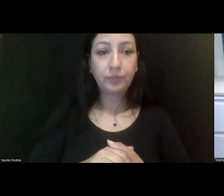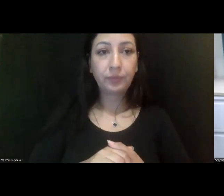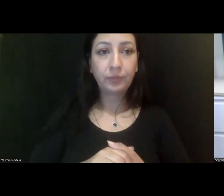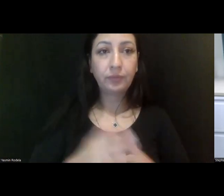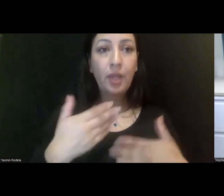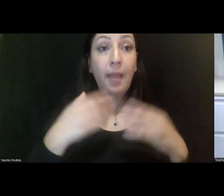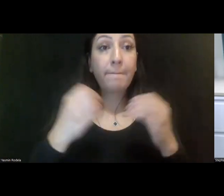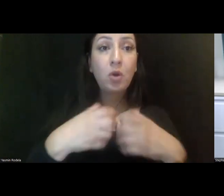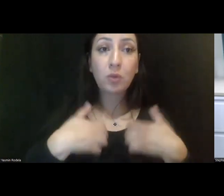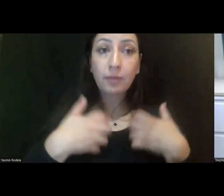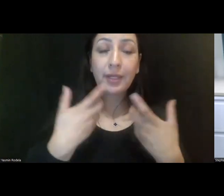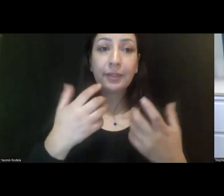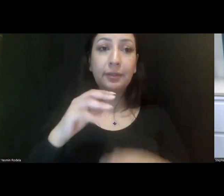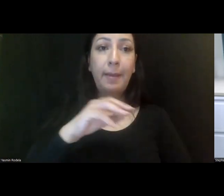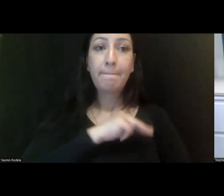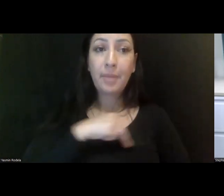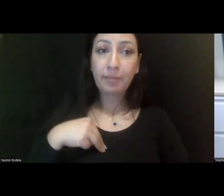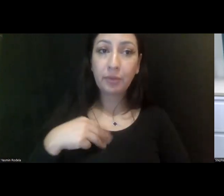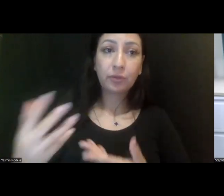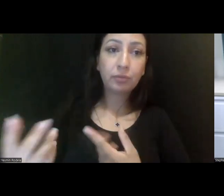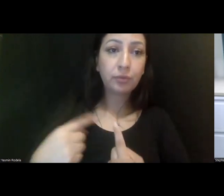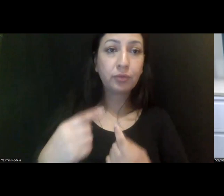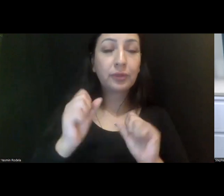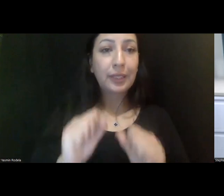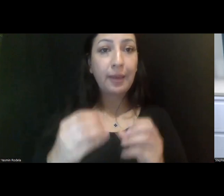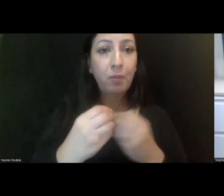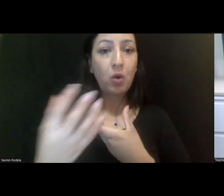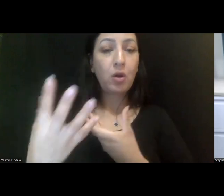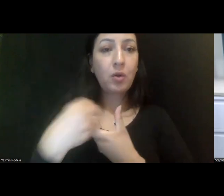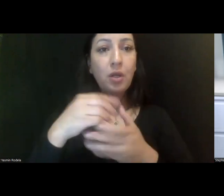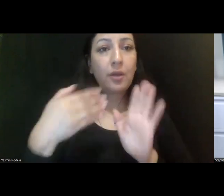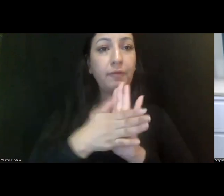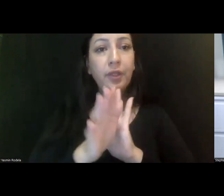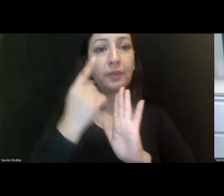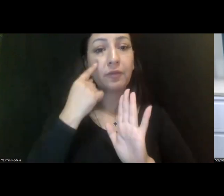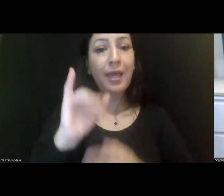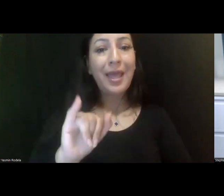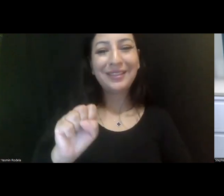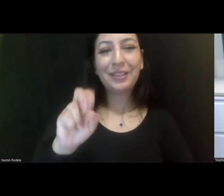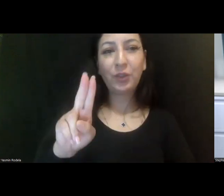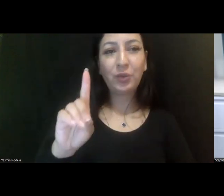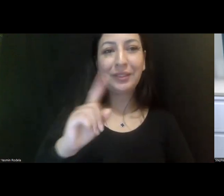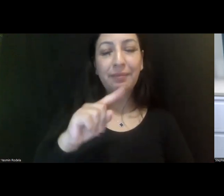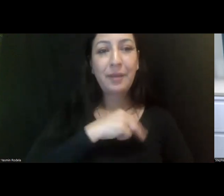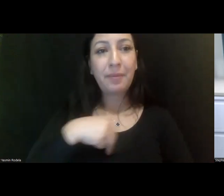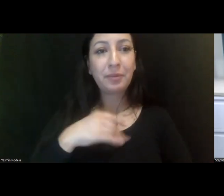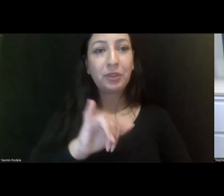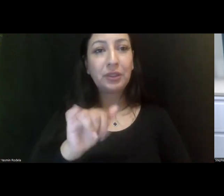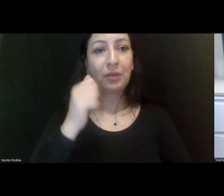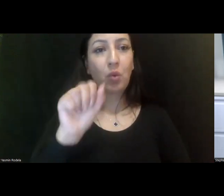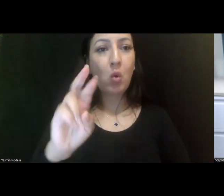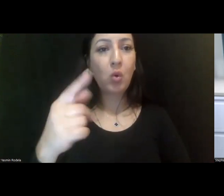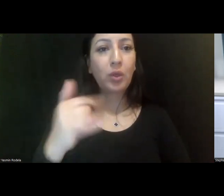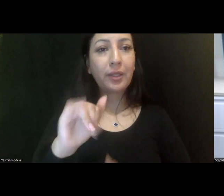much more robust membership, obviously, to be reflective of the inclusion of SUD, but also membership from, uh, an organization